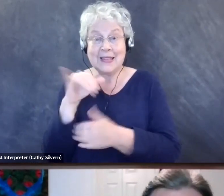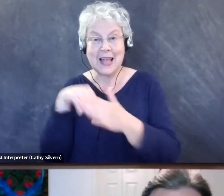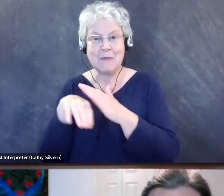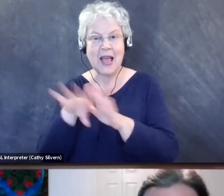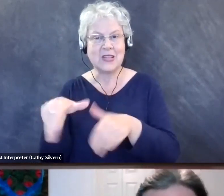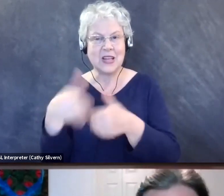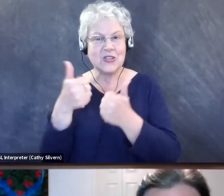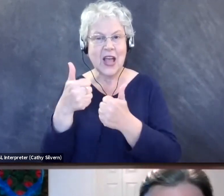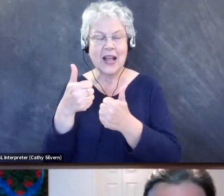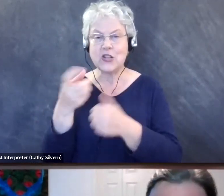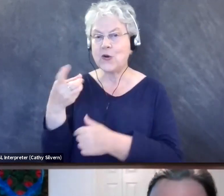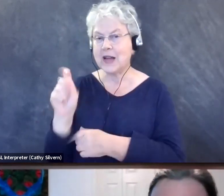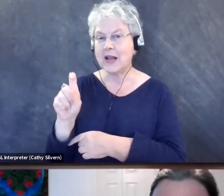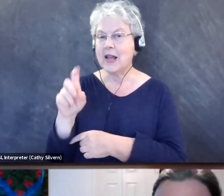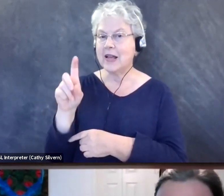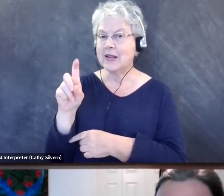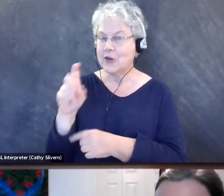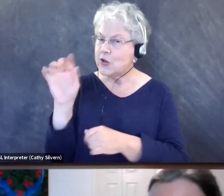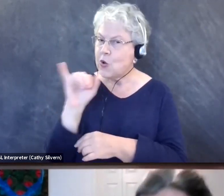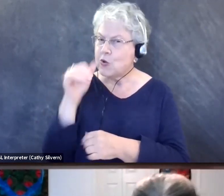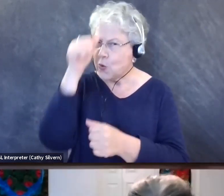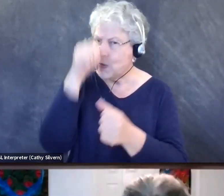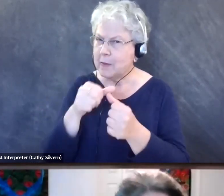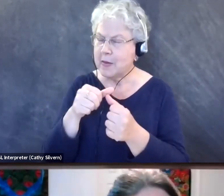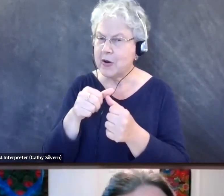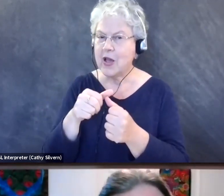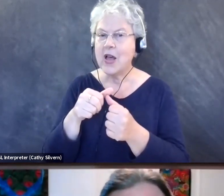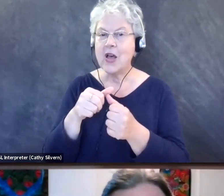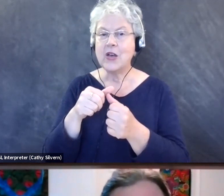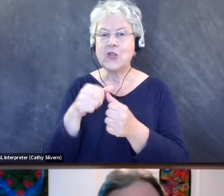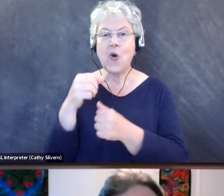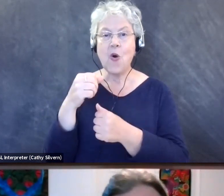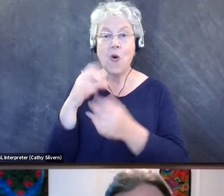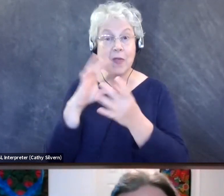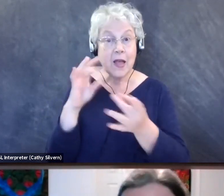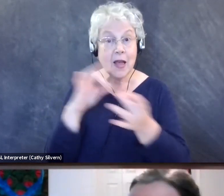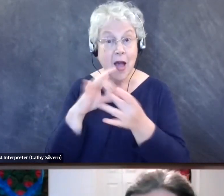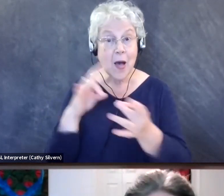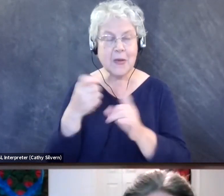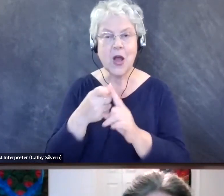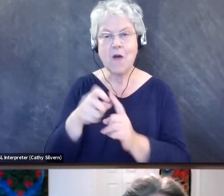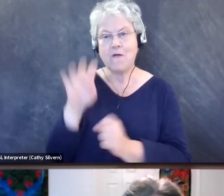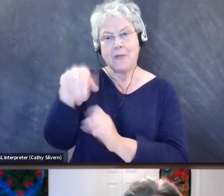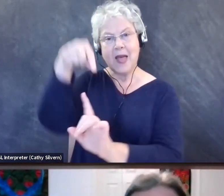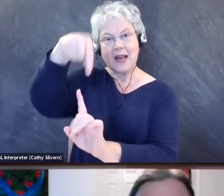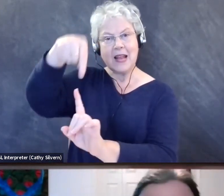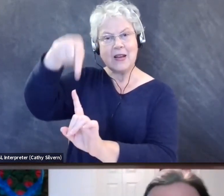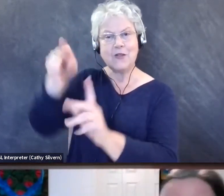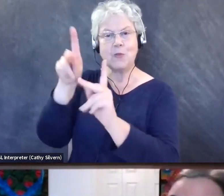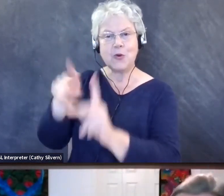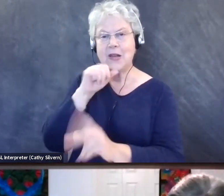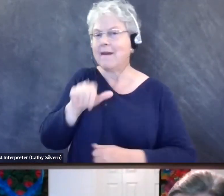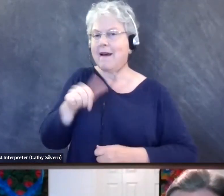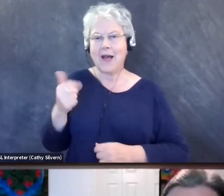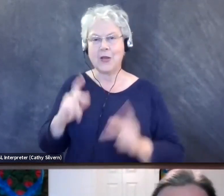or diagnosis. So please keep that in mind. And the views expressed in these interviews are of the person and no one else. Some of it